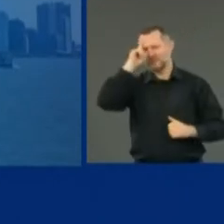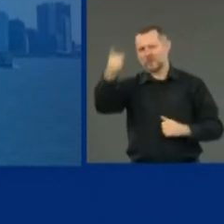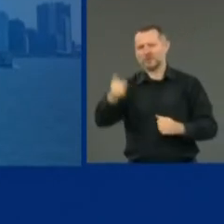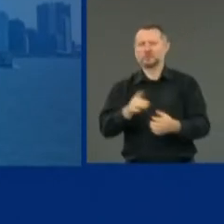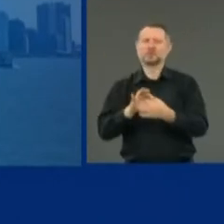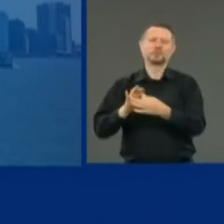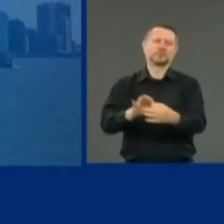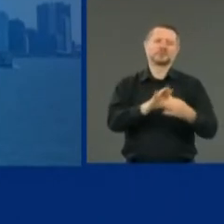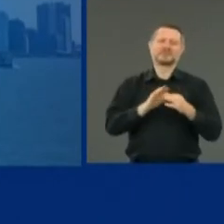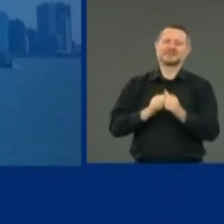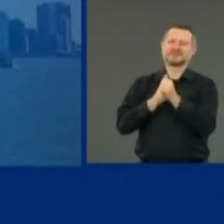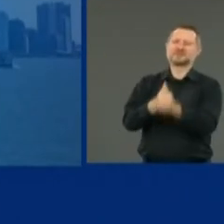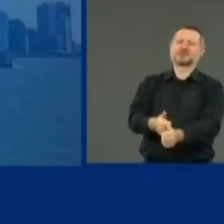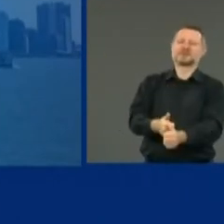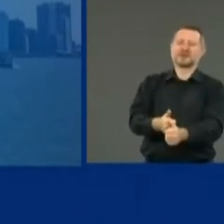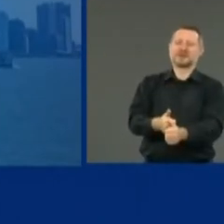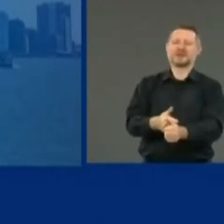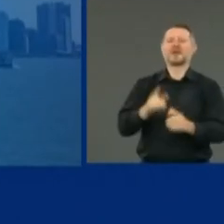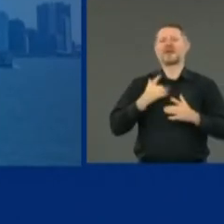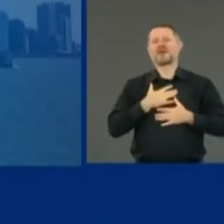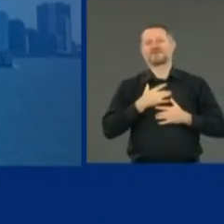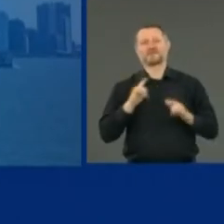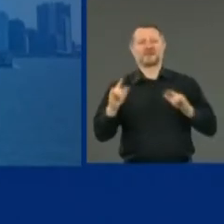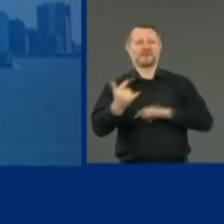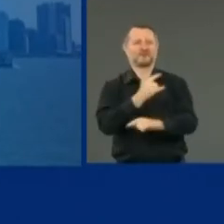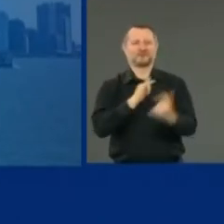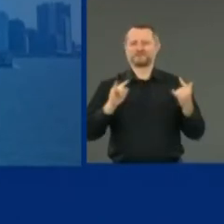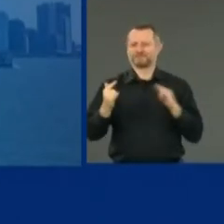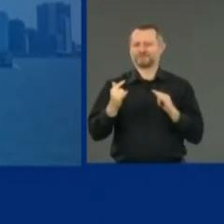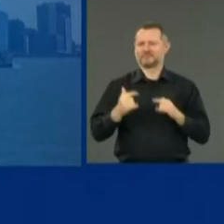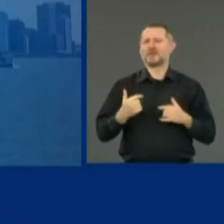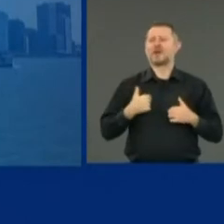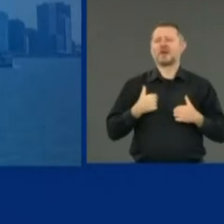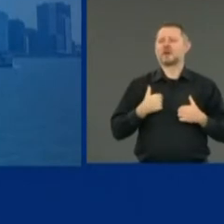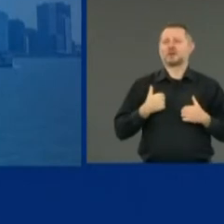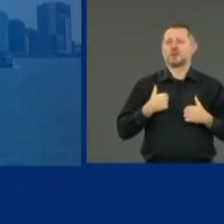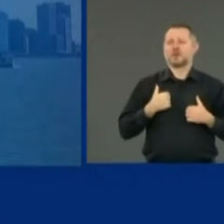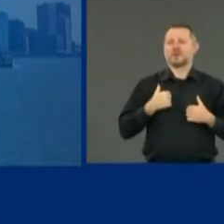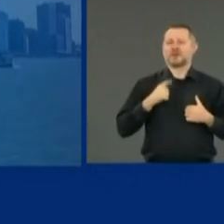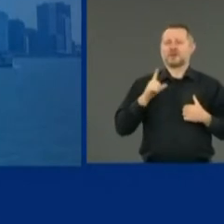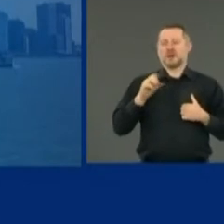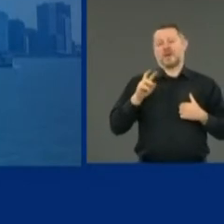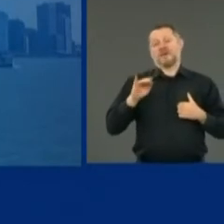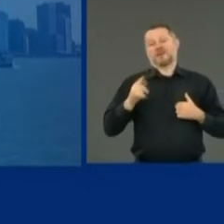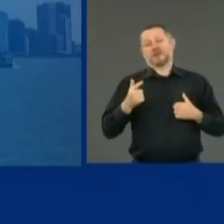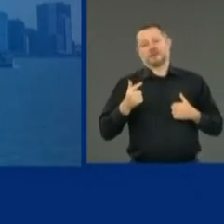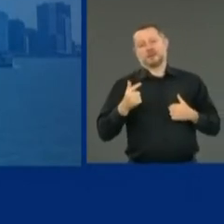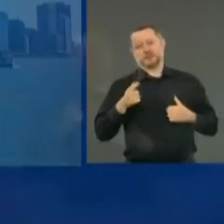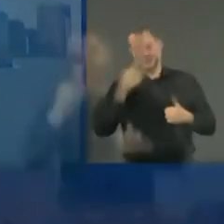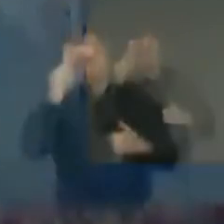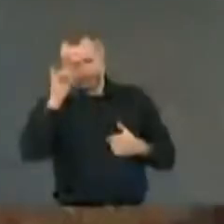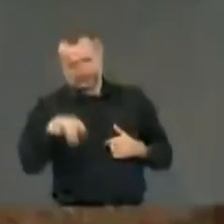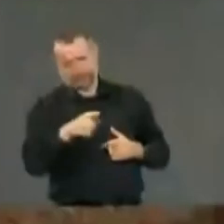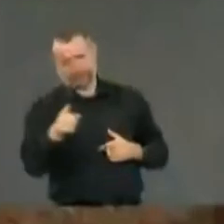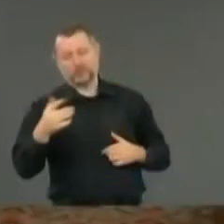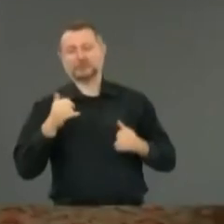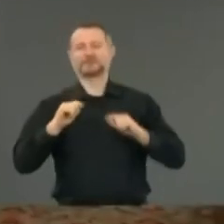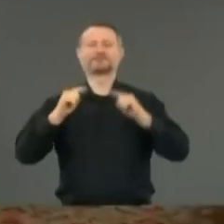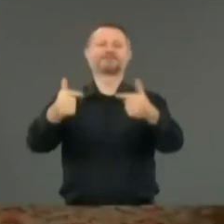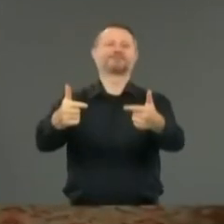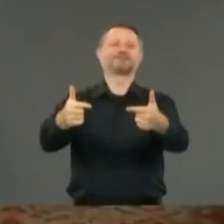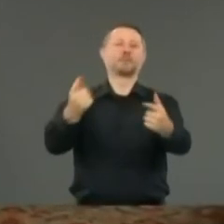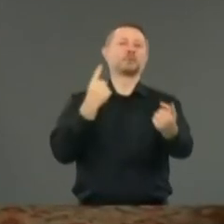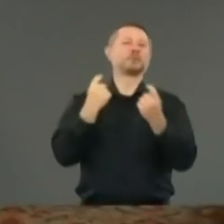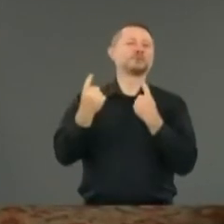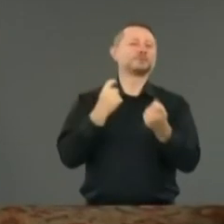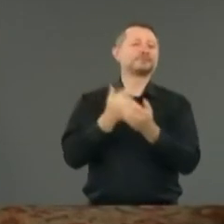disciplined, and loving. I am mostly loving, Mark. Don't you forget that. Questions? I'll take a couple.